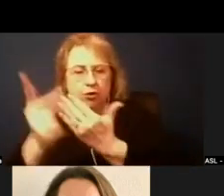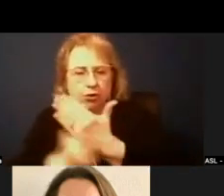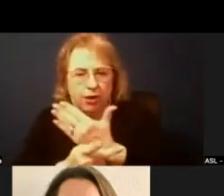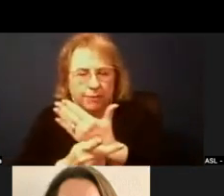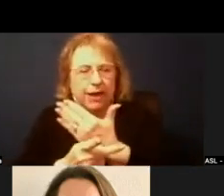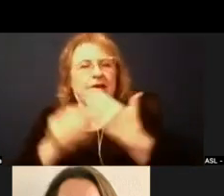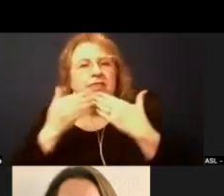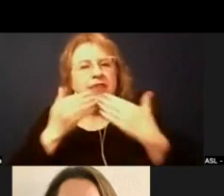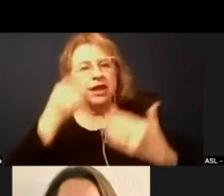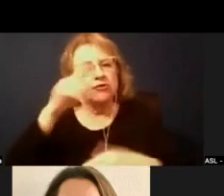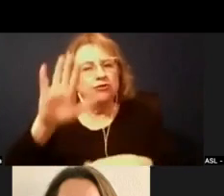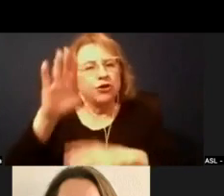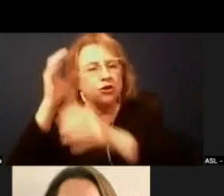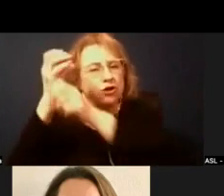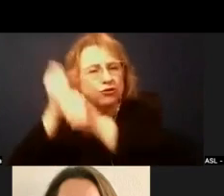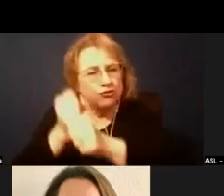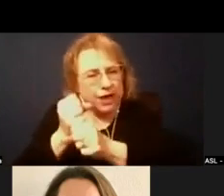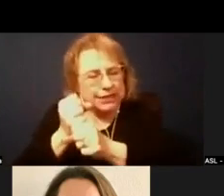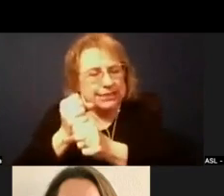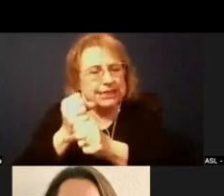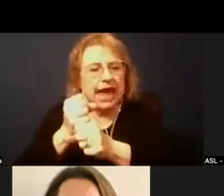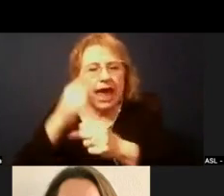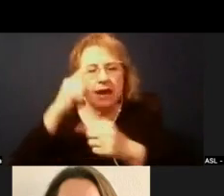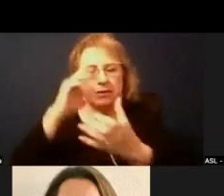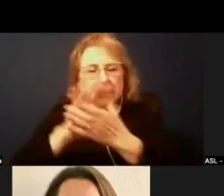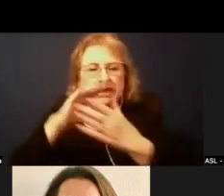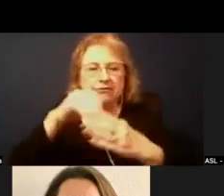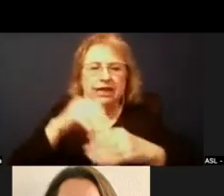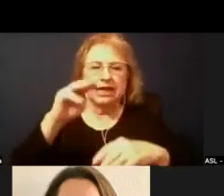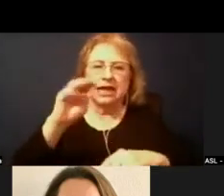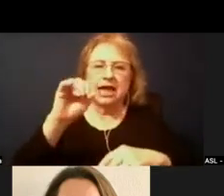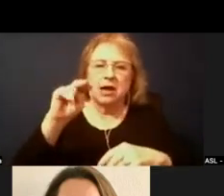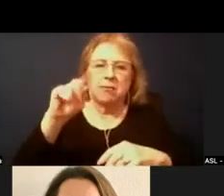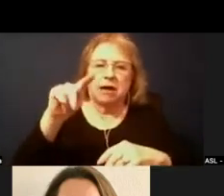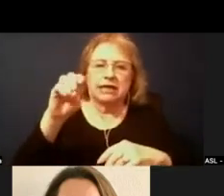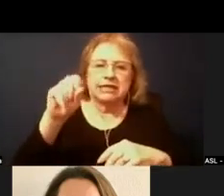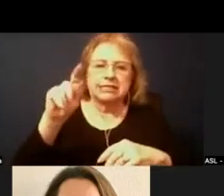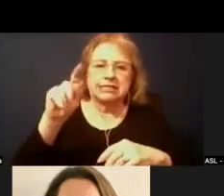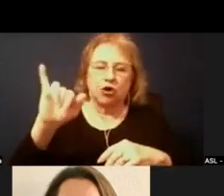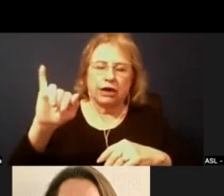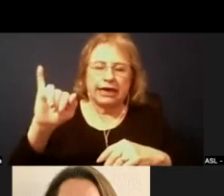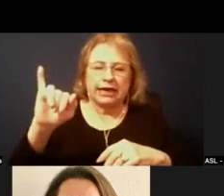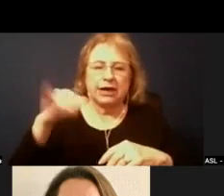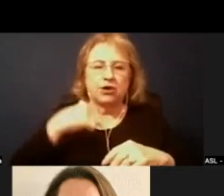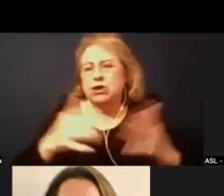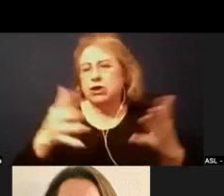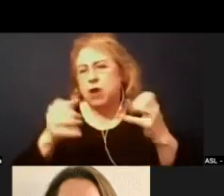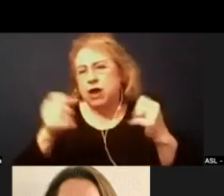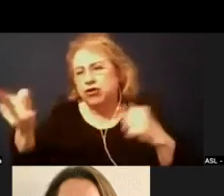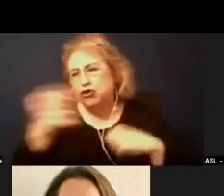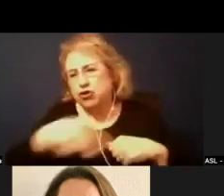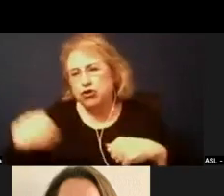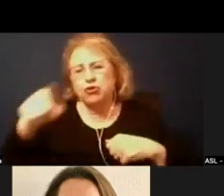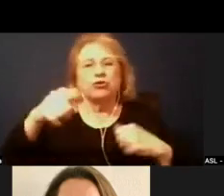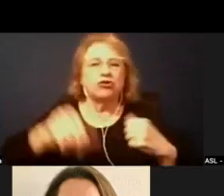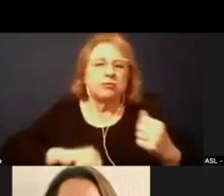in Montessori. And to superintendent Ochoa and the executive cabinet for all your support. We want to make you proud. We want to make sure that